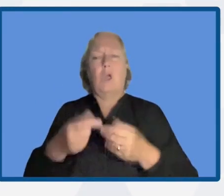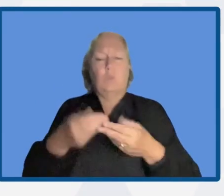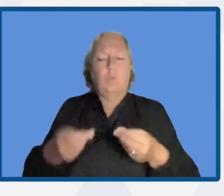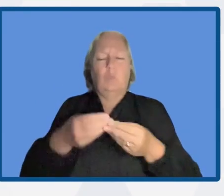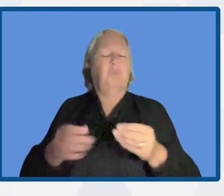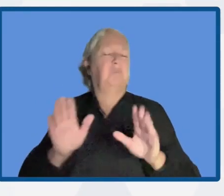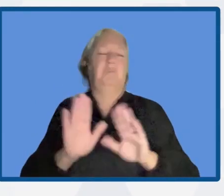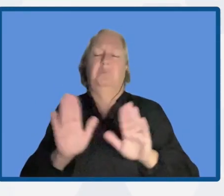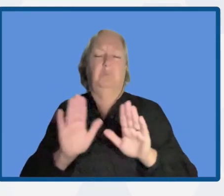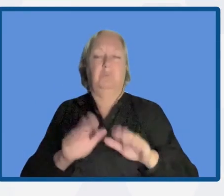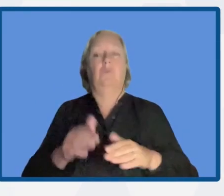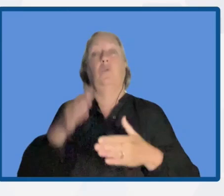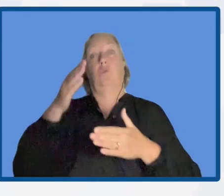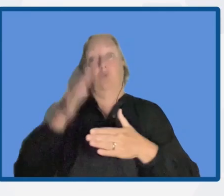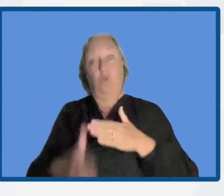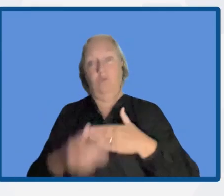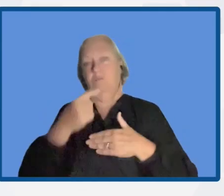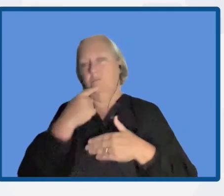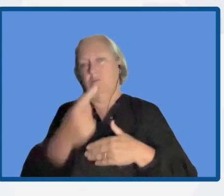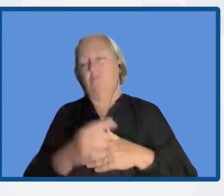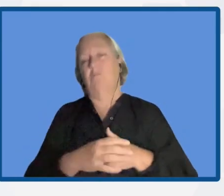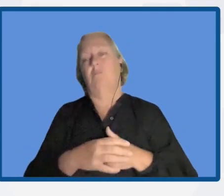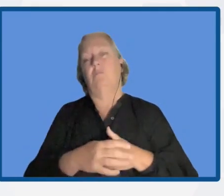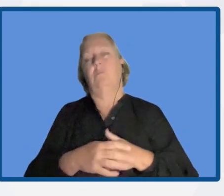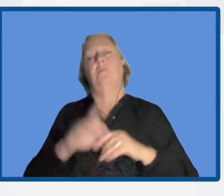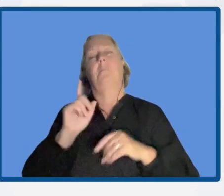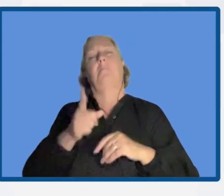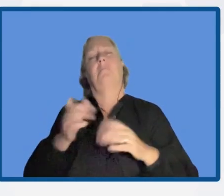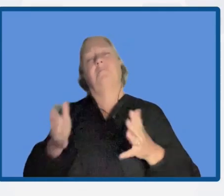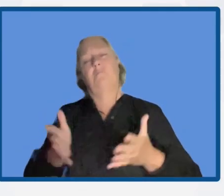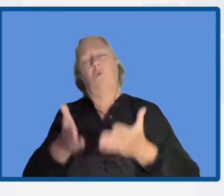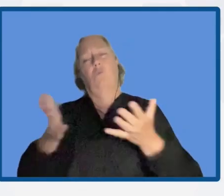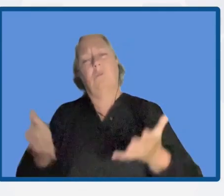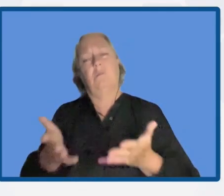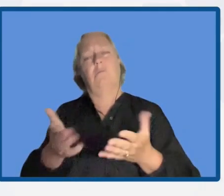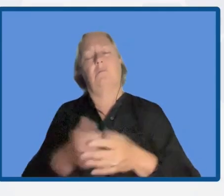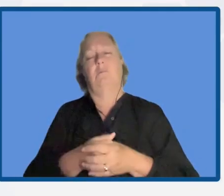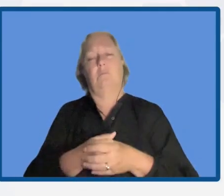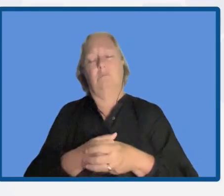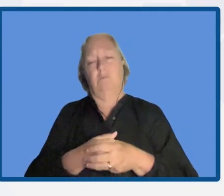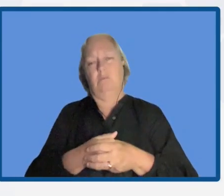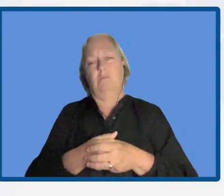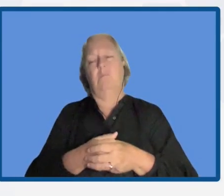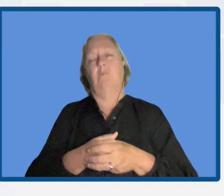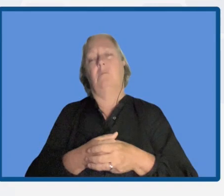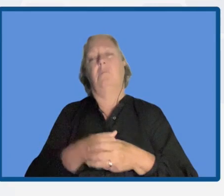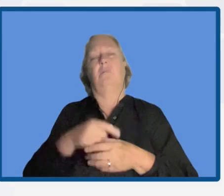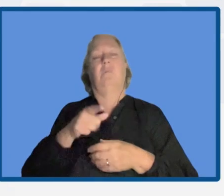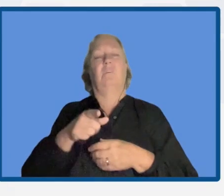Lastly, we should promote the enablement of regulatory